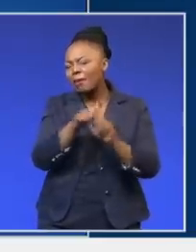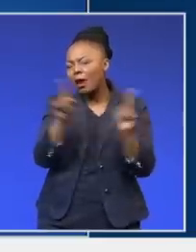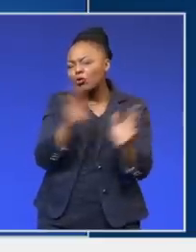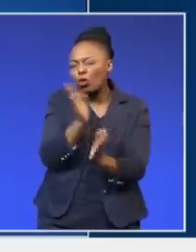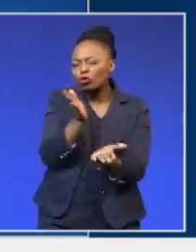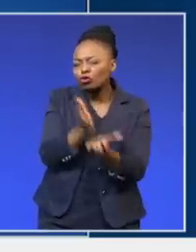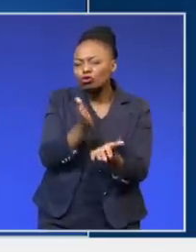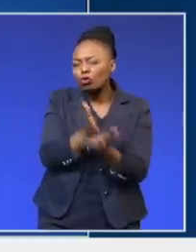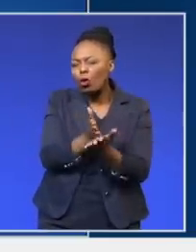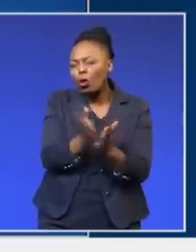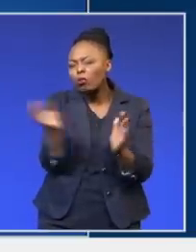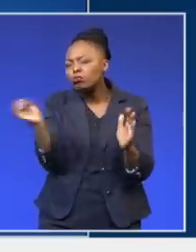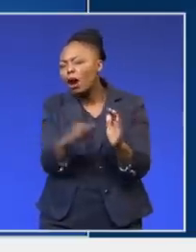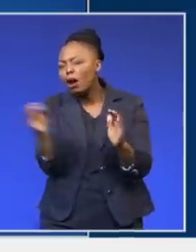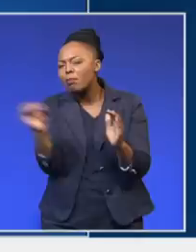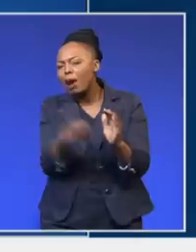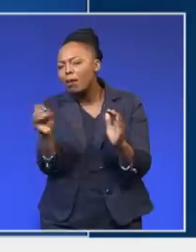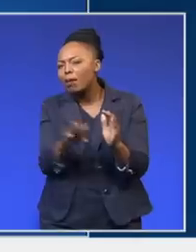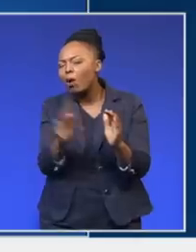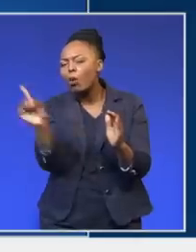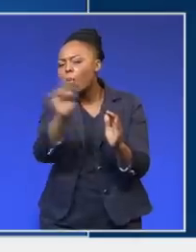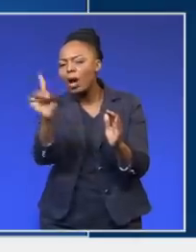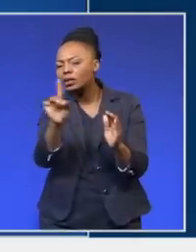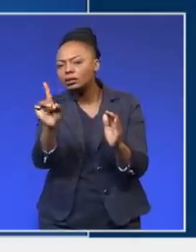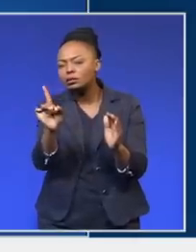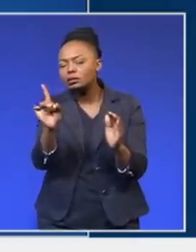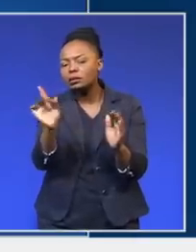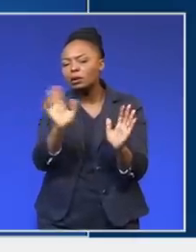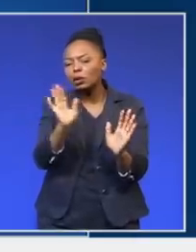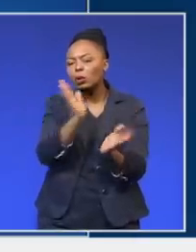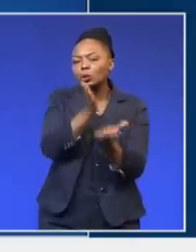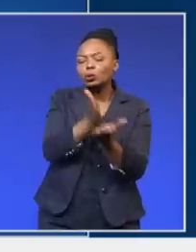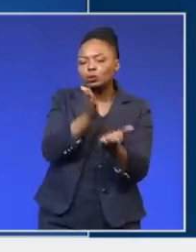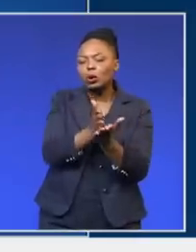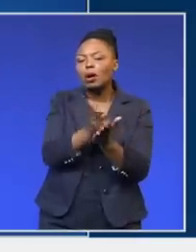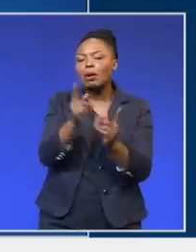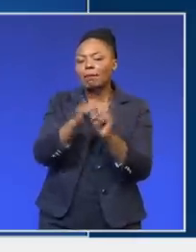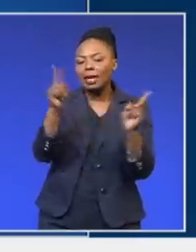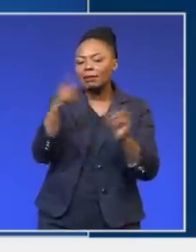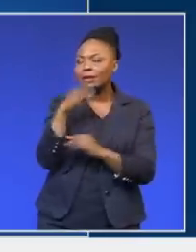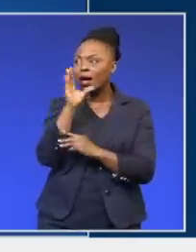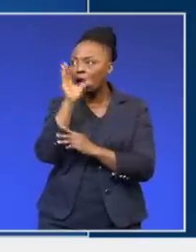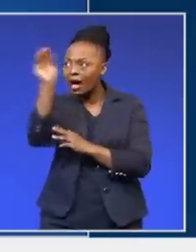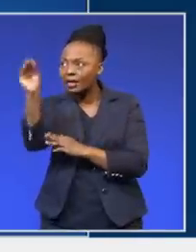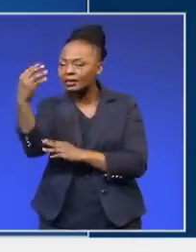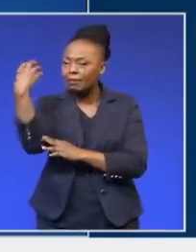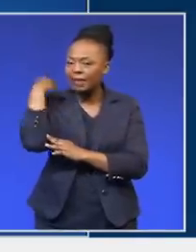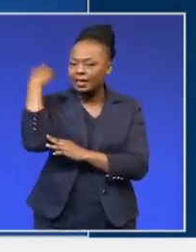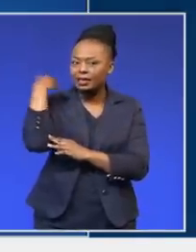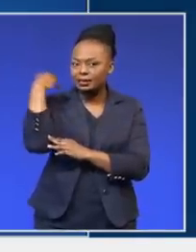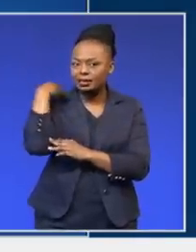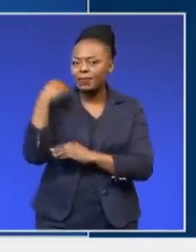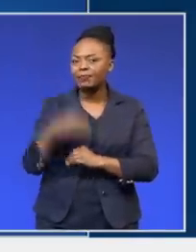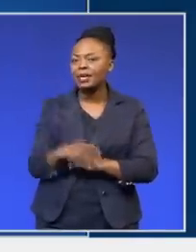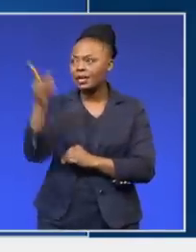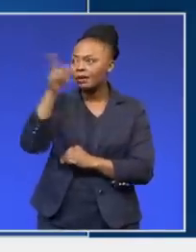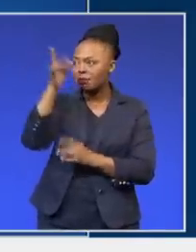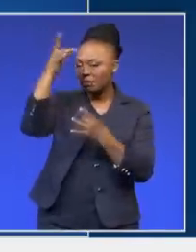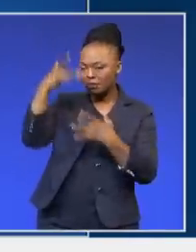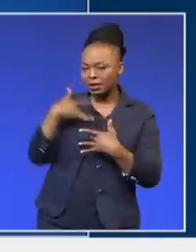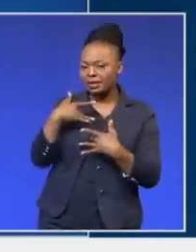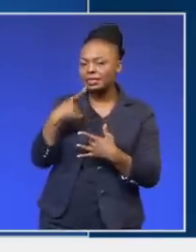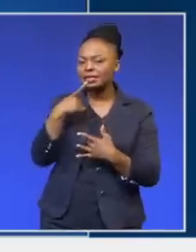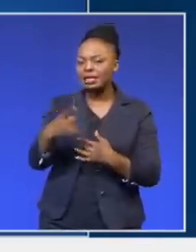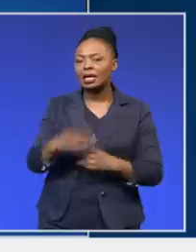that was. I had a personal discussion with the minister, telephonically. She undertook at that stage that